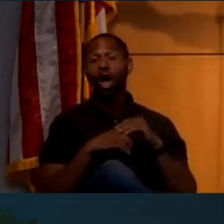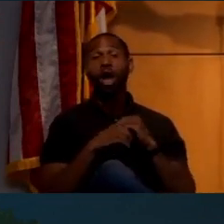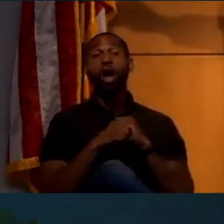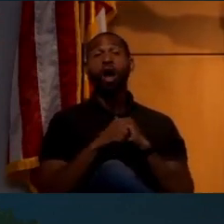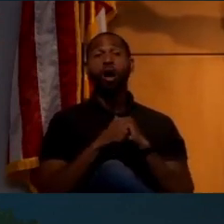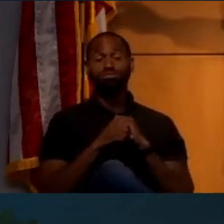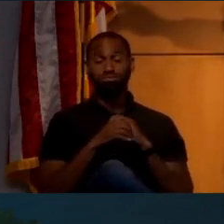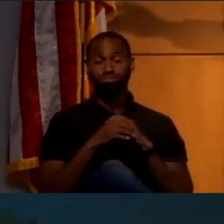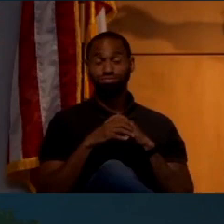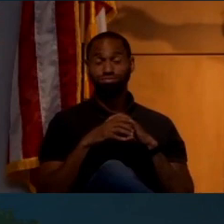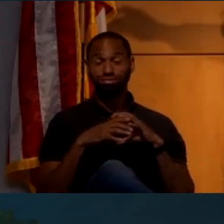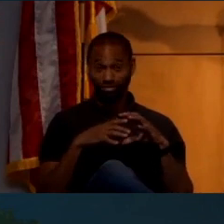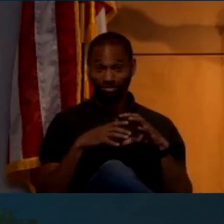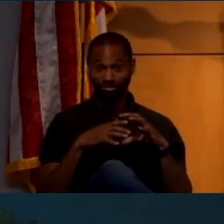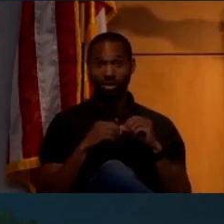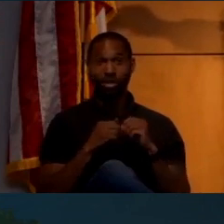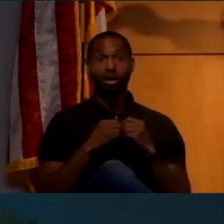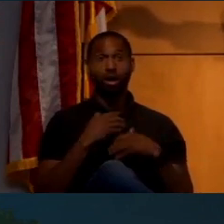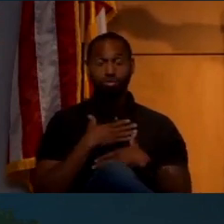here.